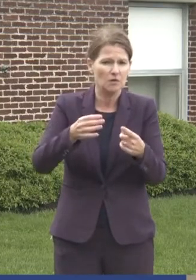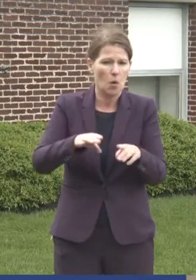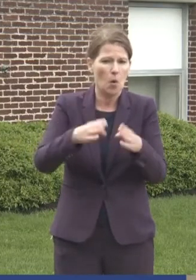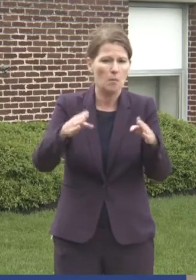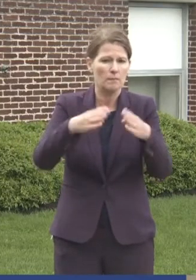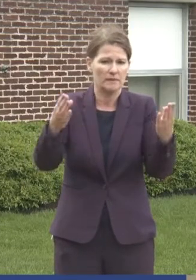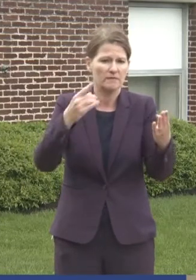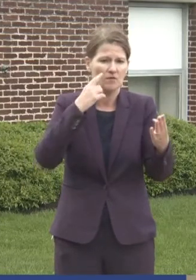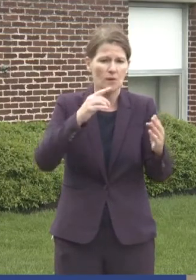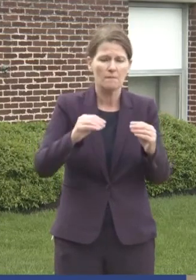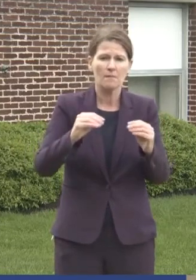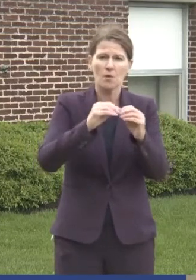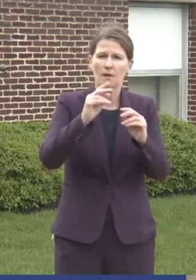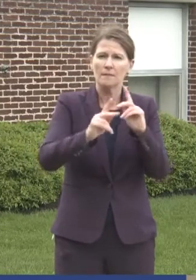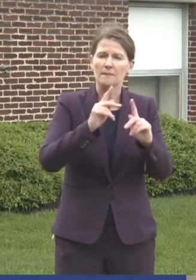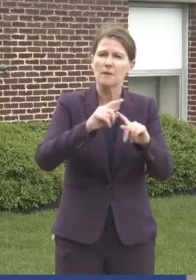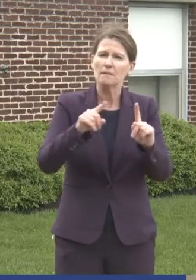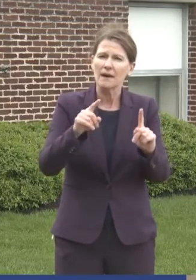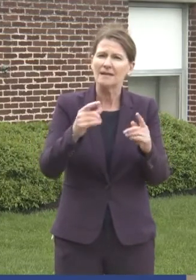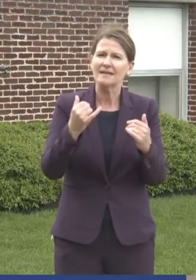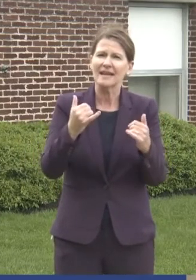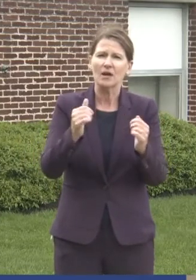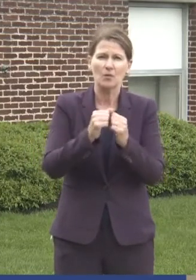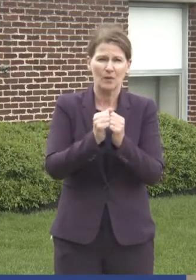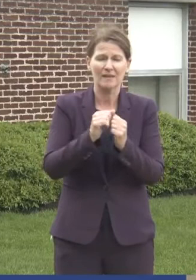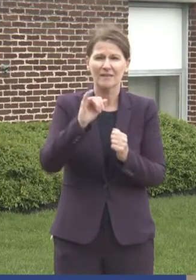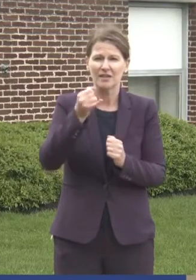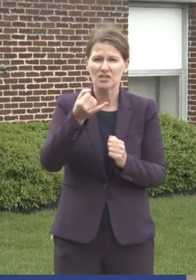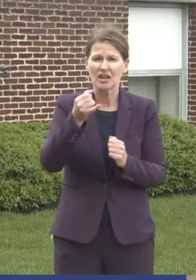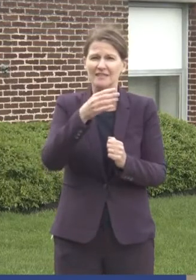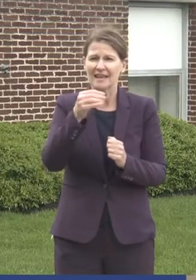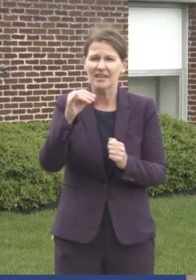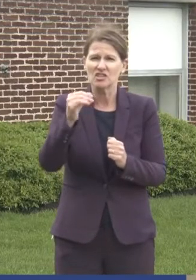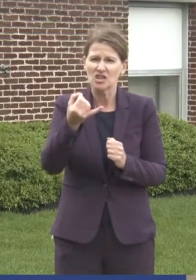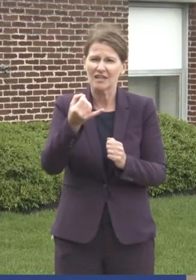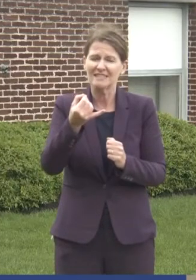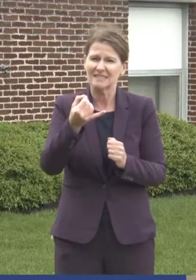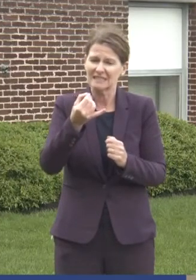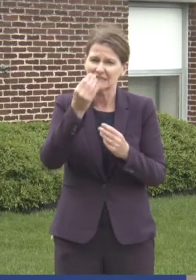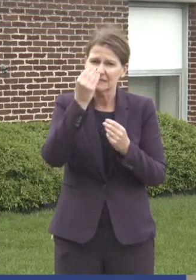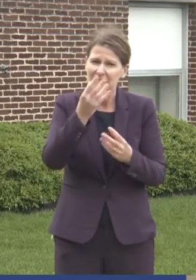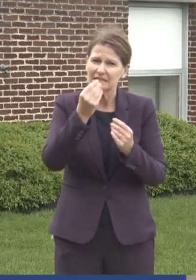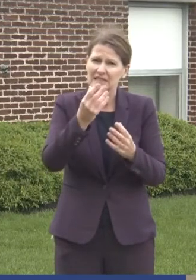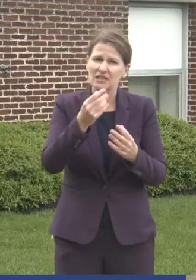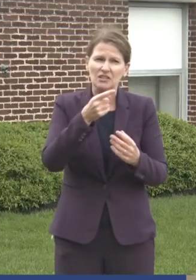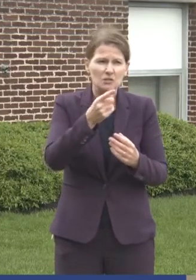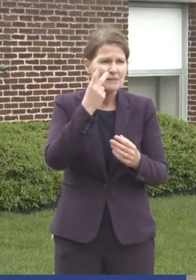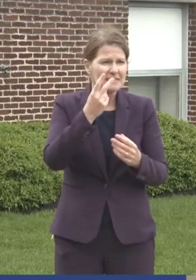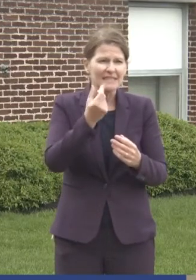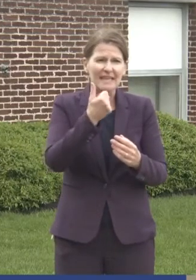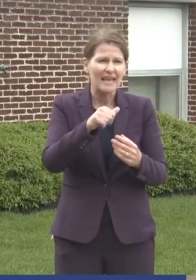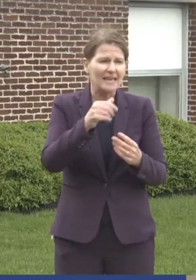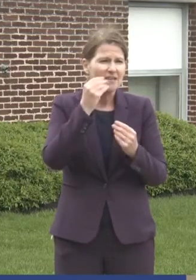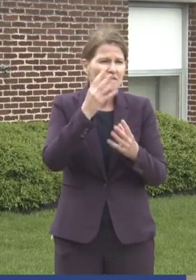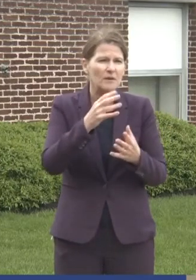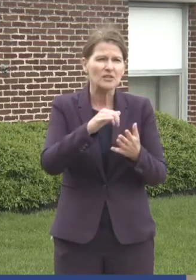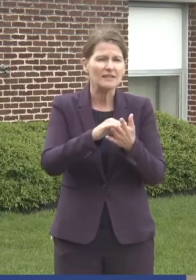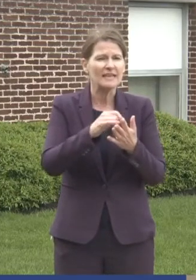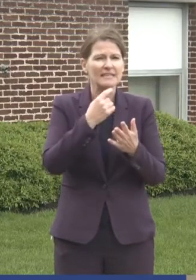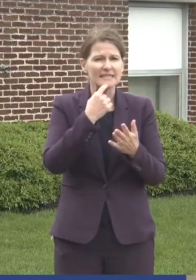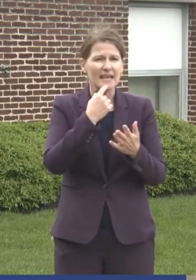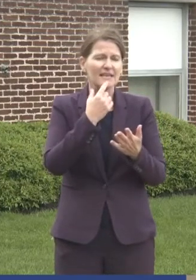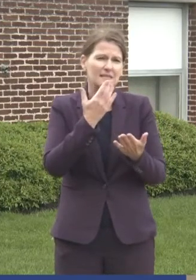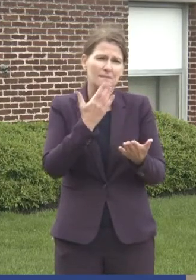but, um, even with the the news of the Johnson and Johnson, have you seen anything that actually gives you any data points that that point to an